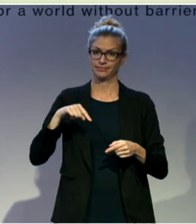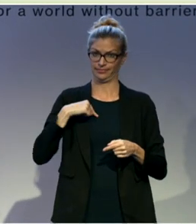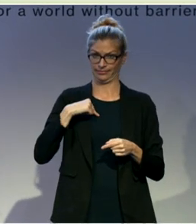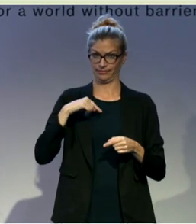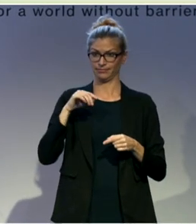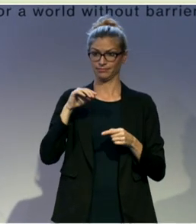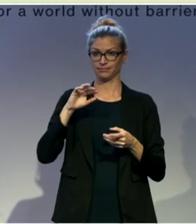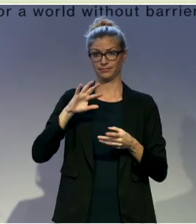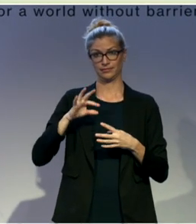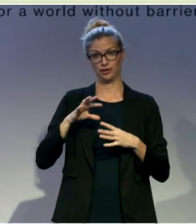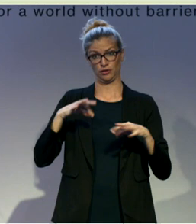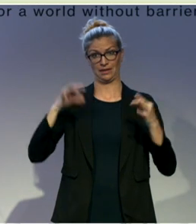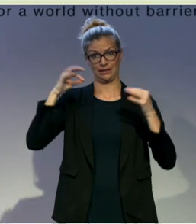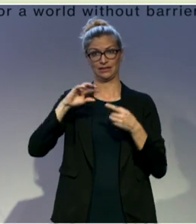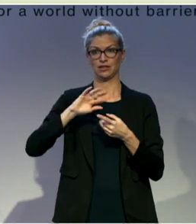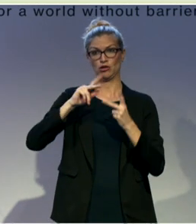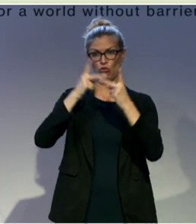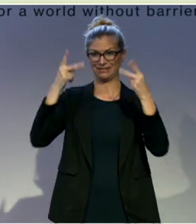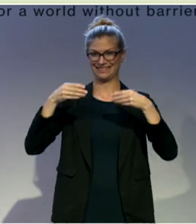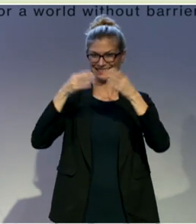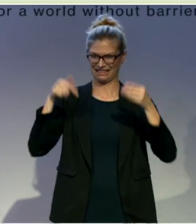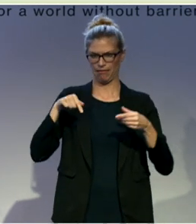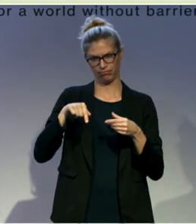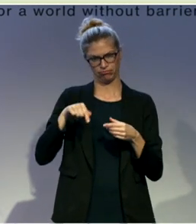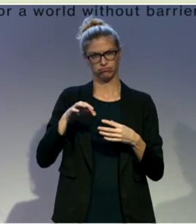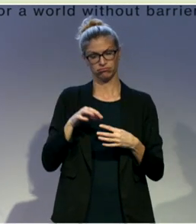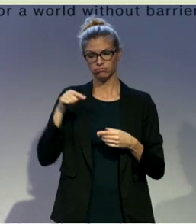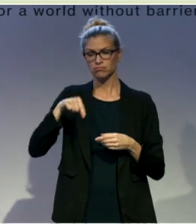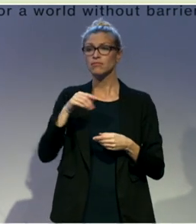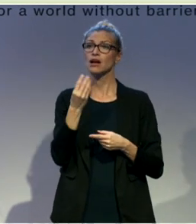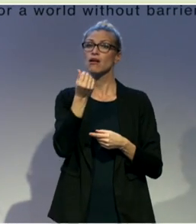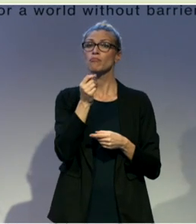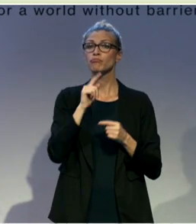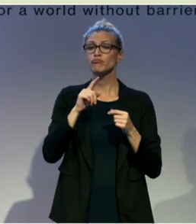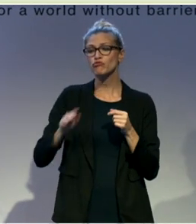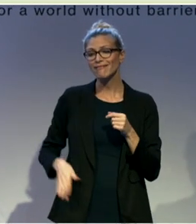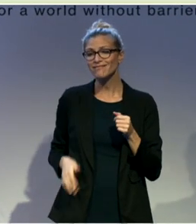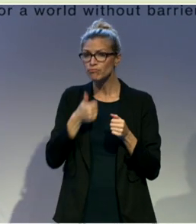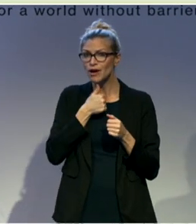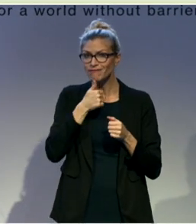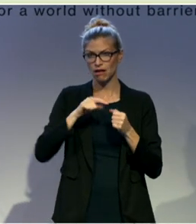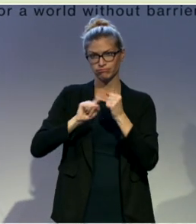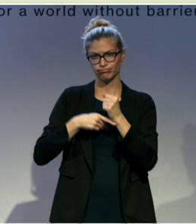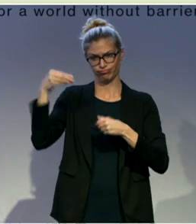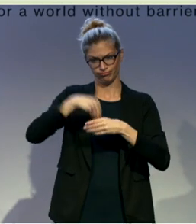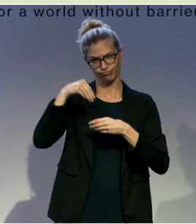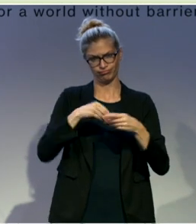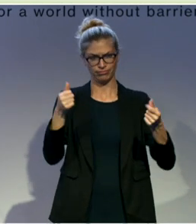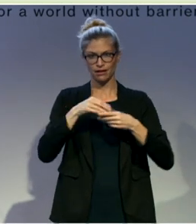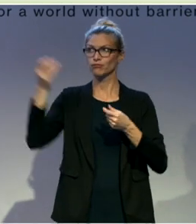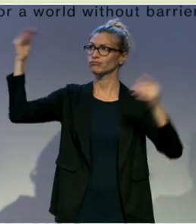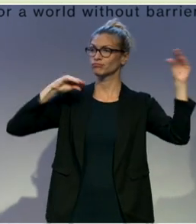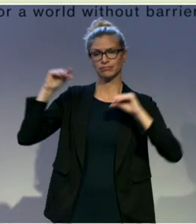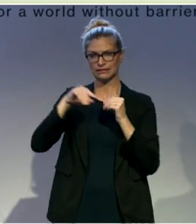we are the only private, I know, we are the only private education institute for deaf people of its kind in Europe, providing the holistic